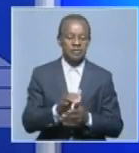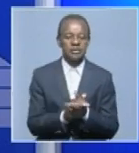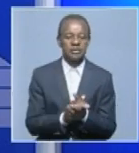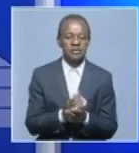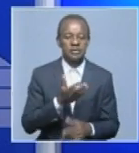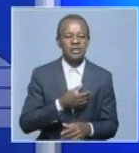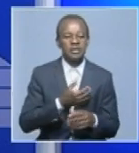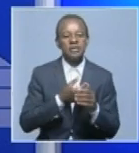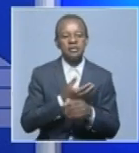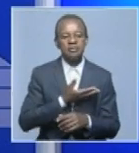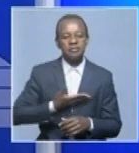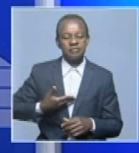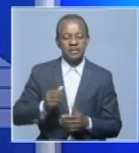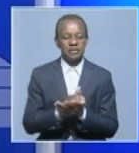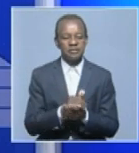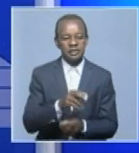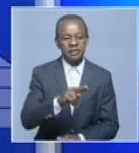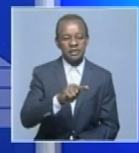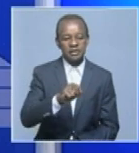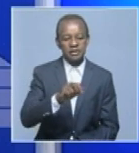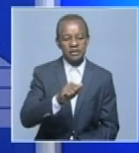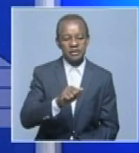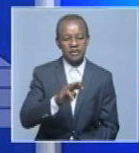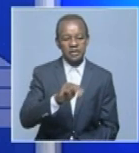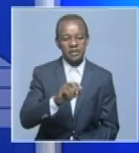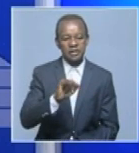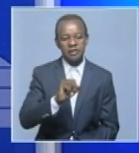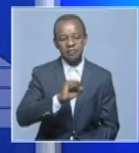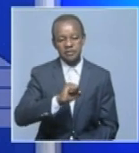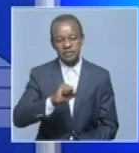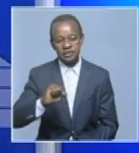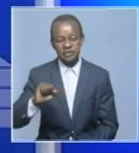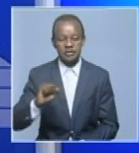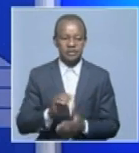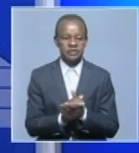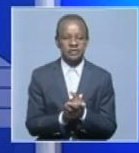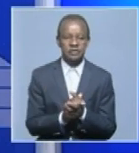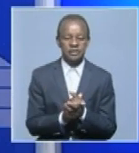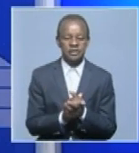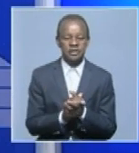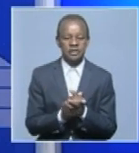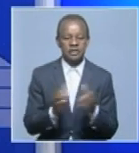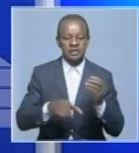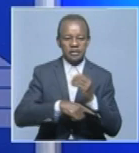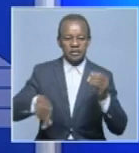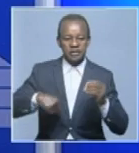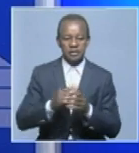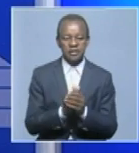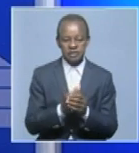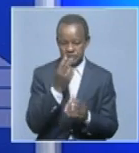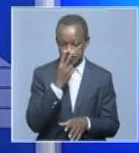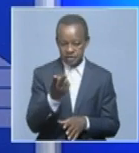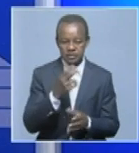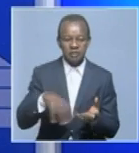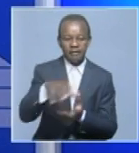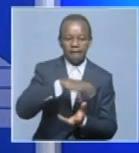you very much for joining us. Good evening. Now, the country has witnessed incidents of violations of human